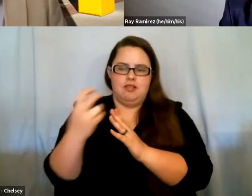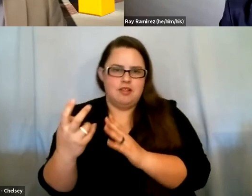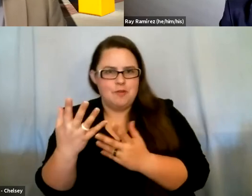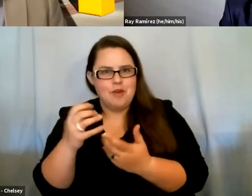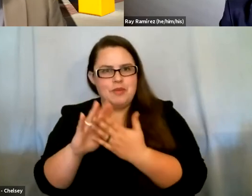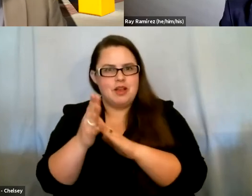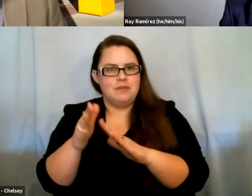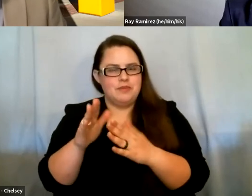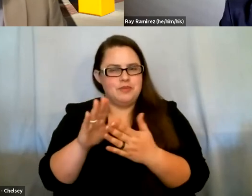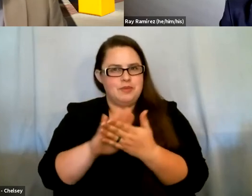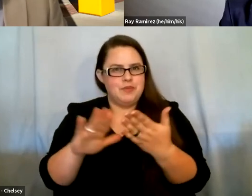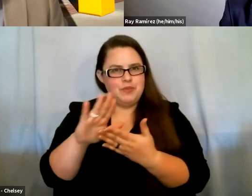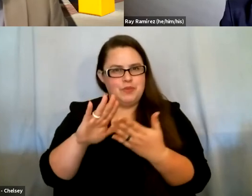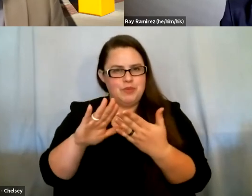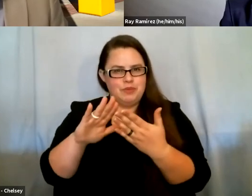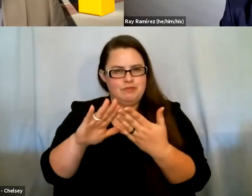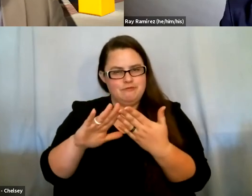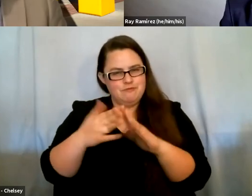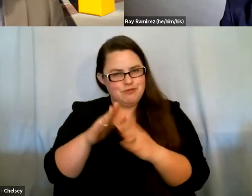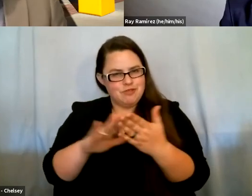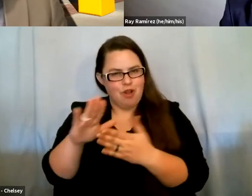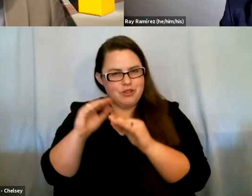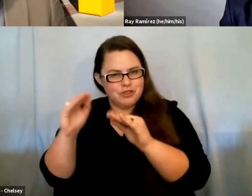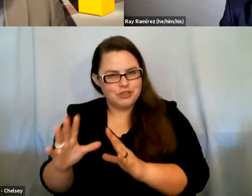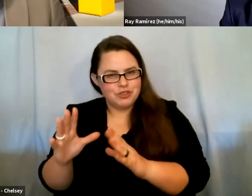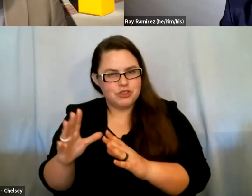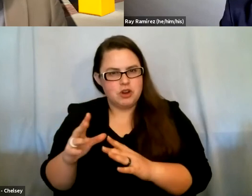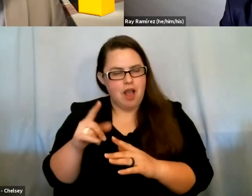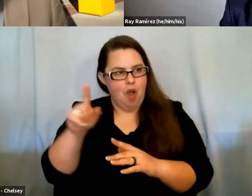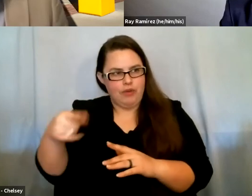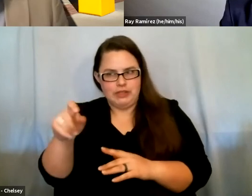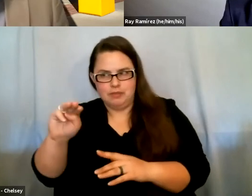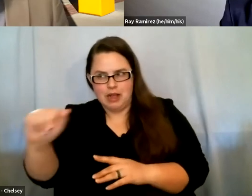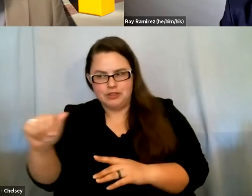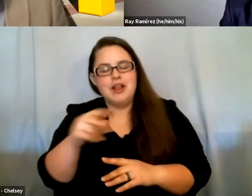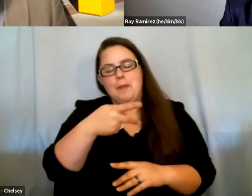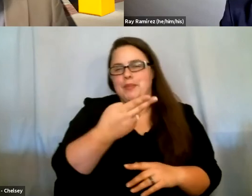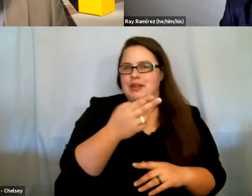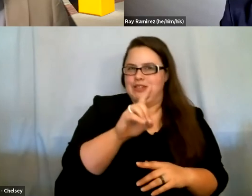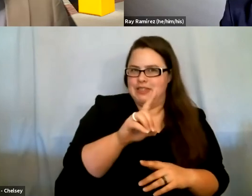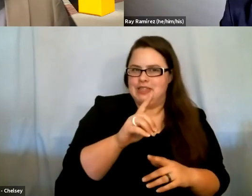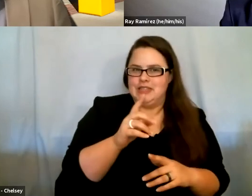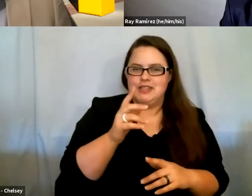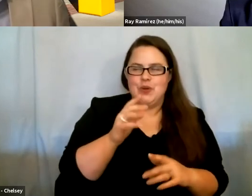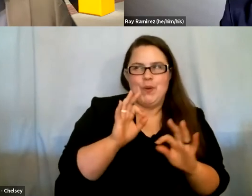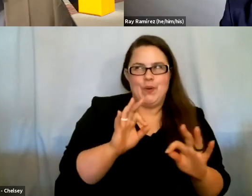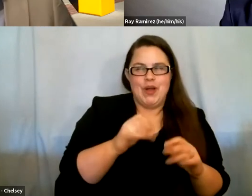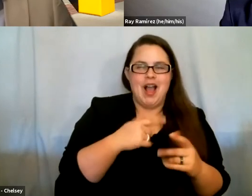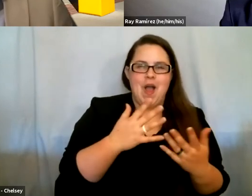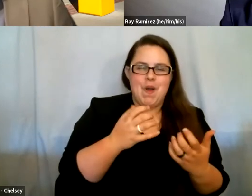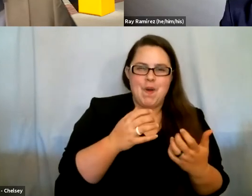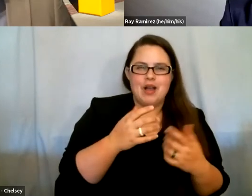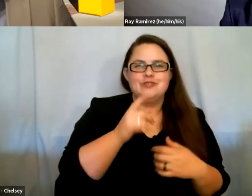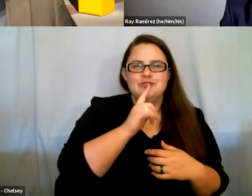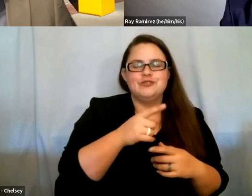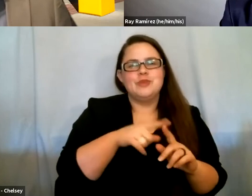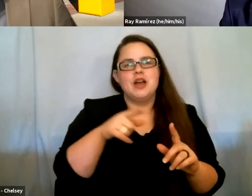All I need is a master's to be able to do that. You mean the PhD still, it still sounds good. And I like the idea of getting a PhD, but ultimately if I want to teach at a community